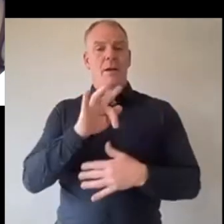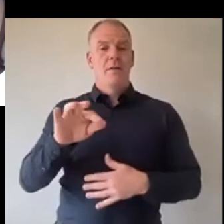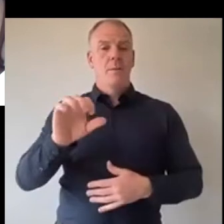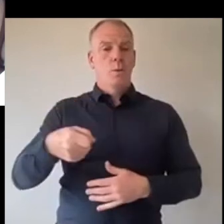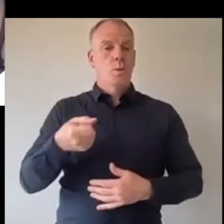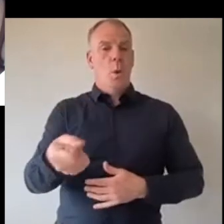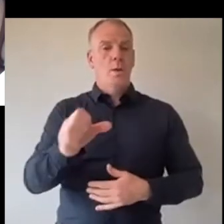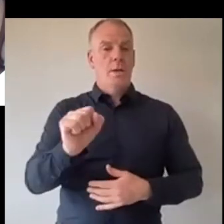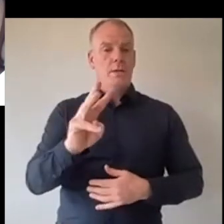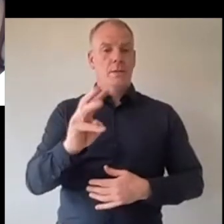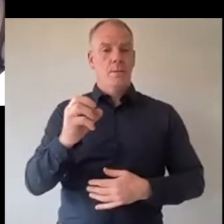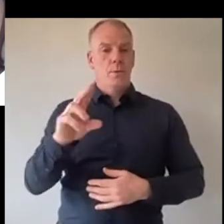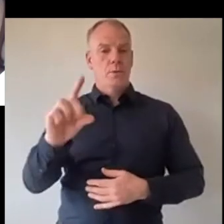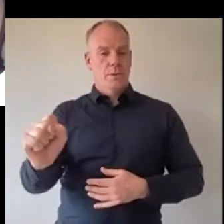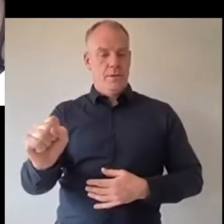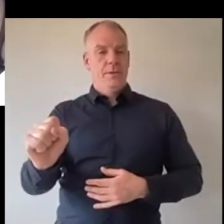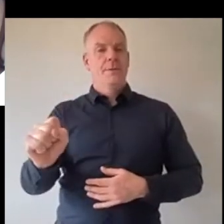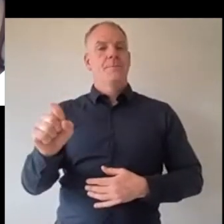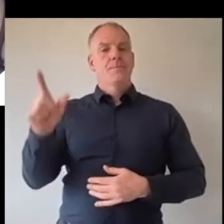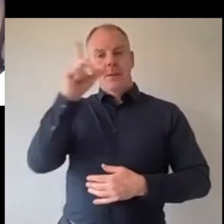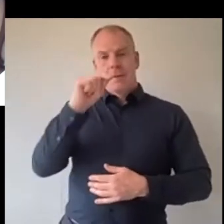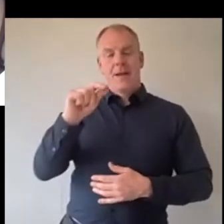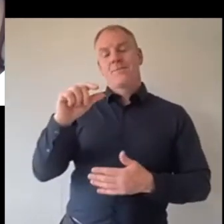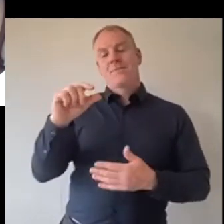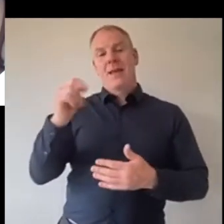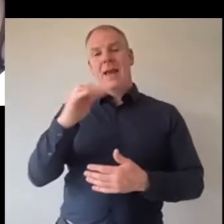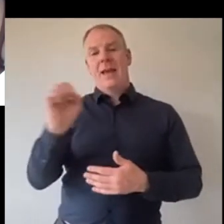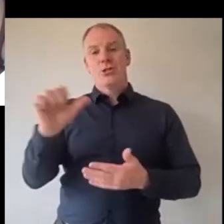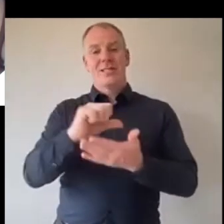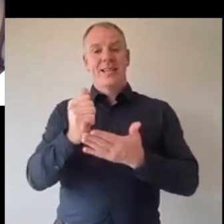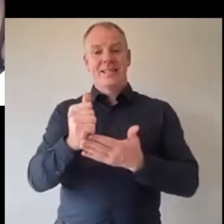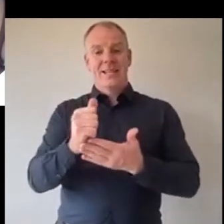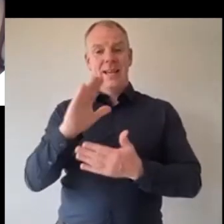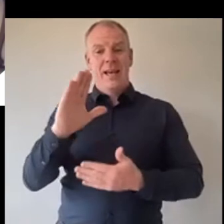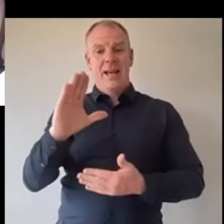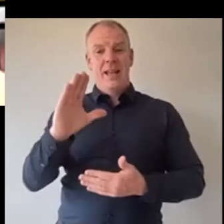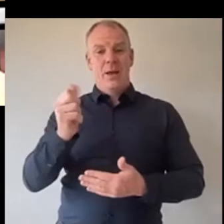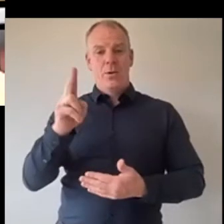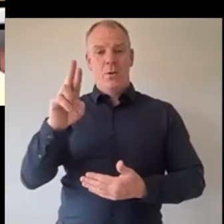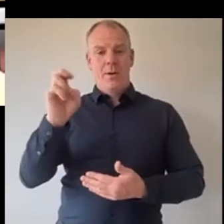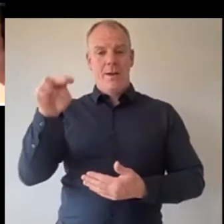and uh she is 16 year old Lauren Canty Lauren